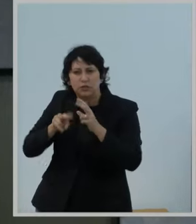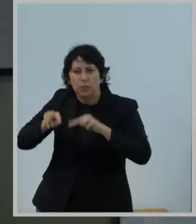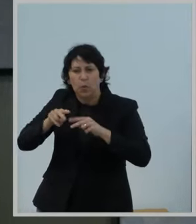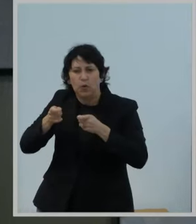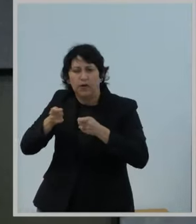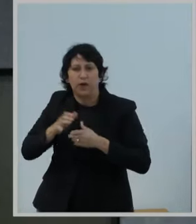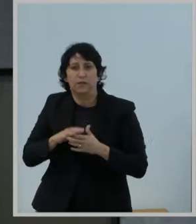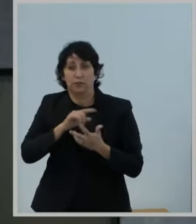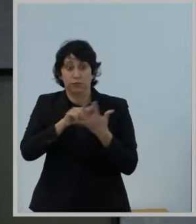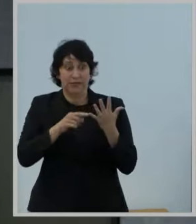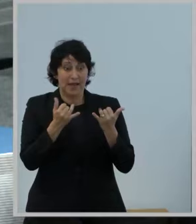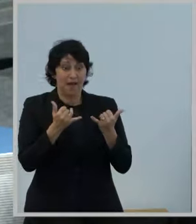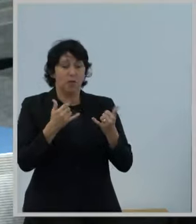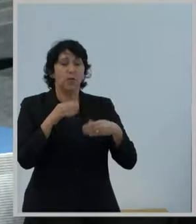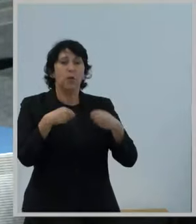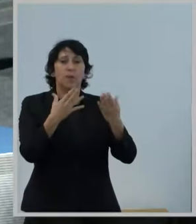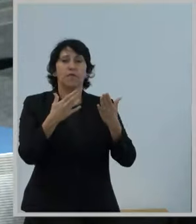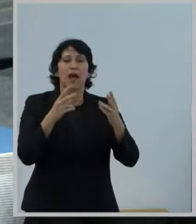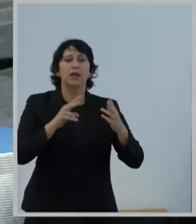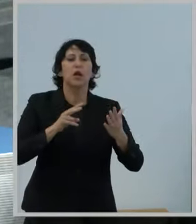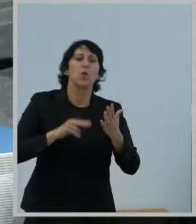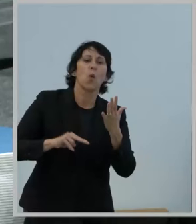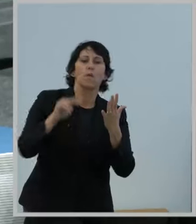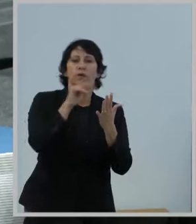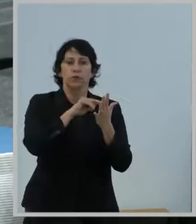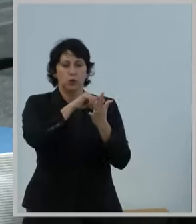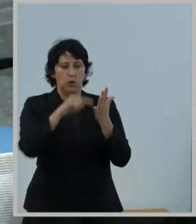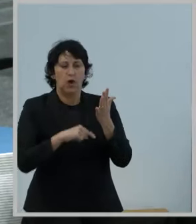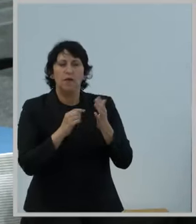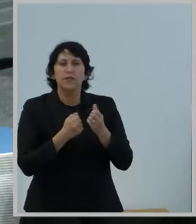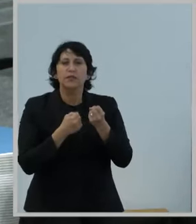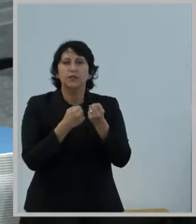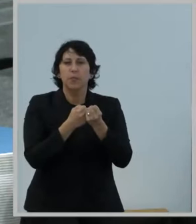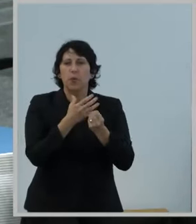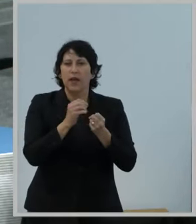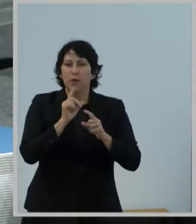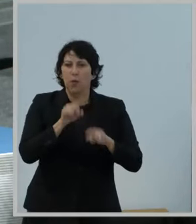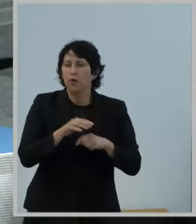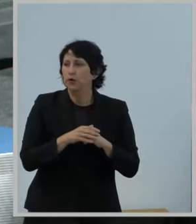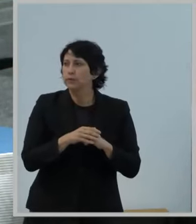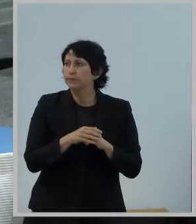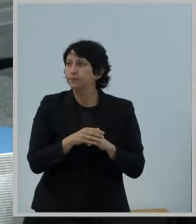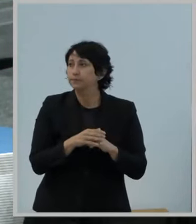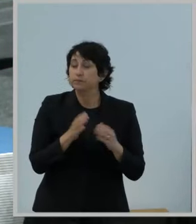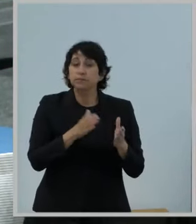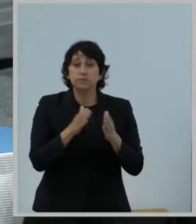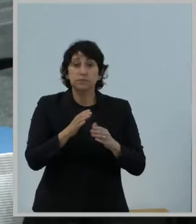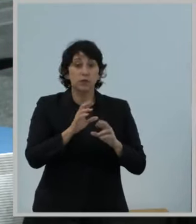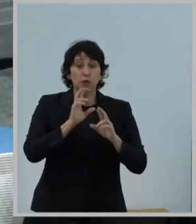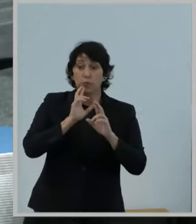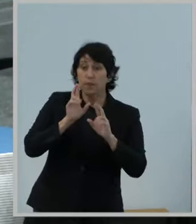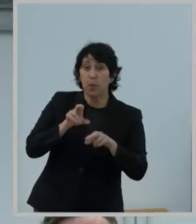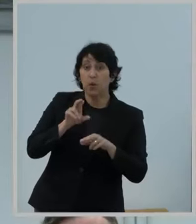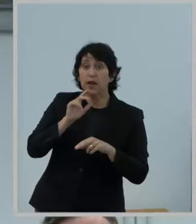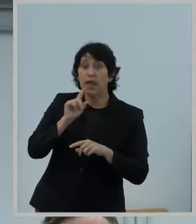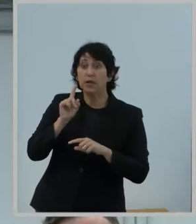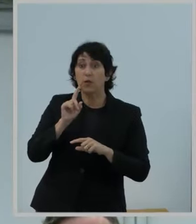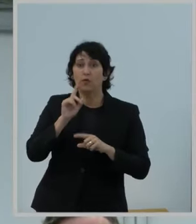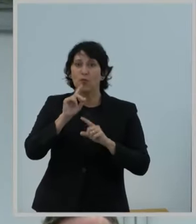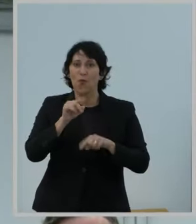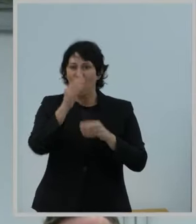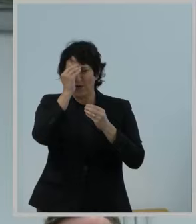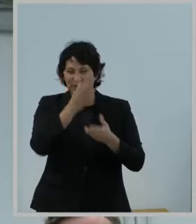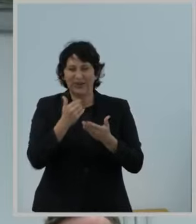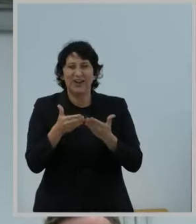items report and order. Thank you. Thank you, Matt. The items report and order, if adopted, would make administrative